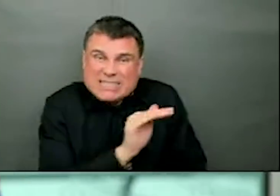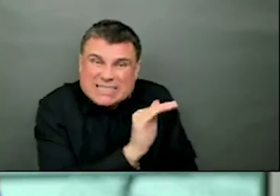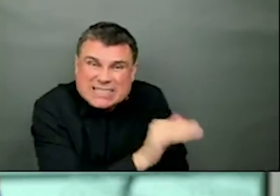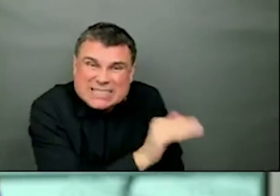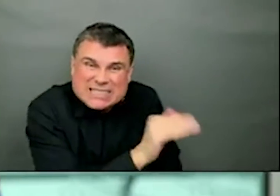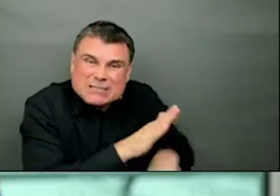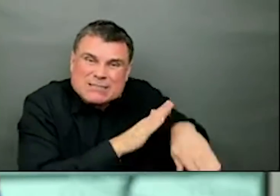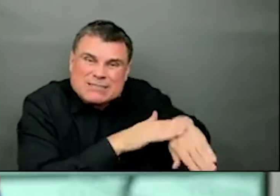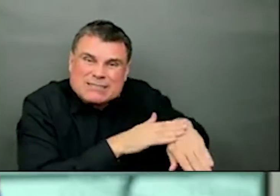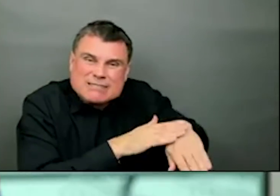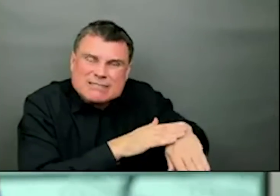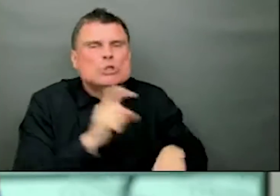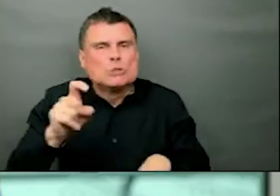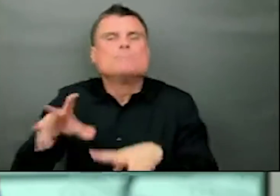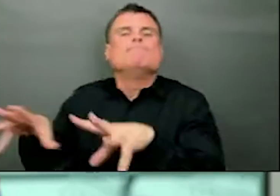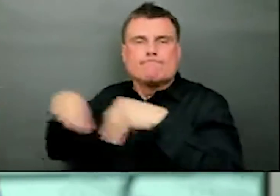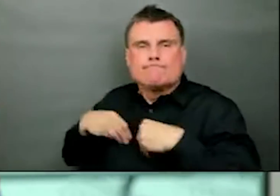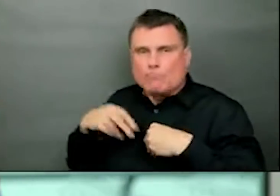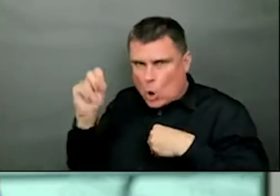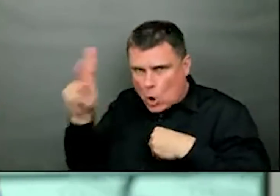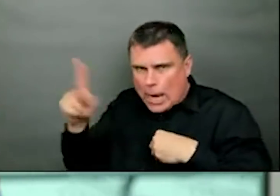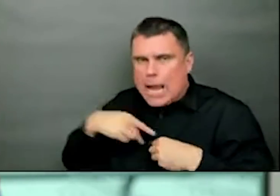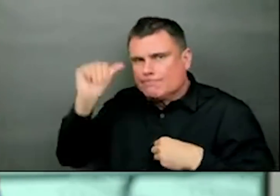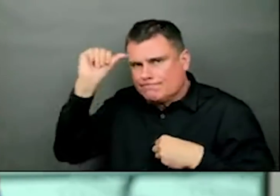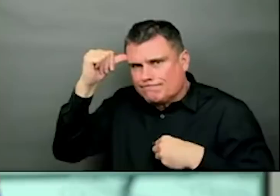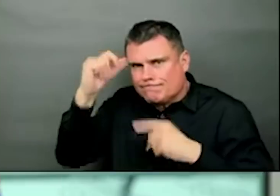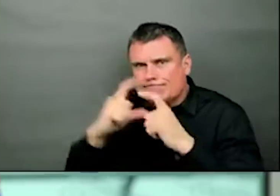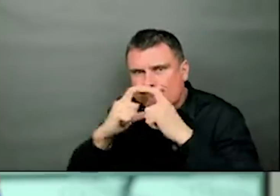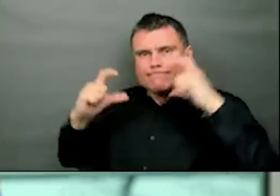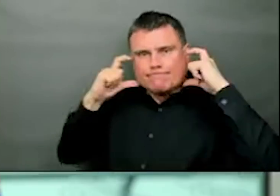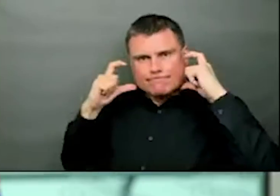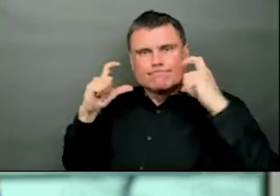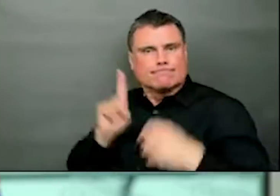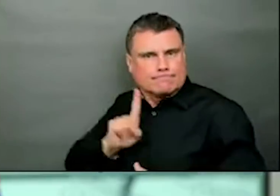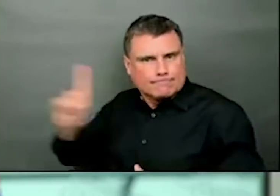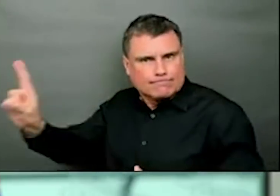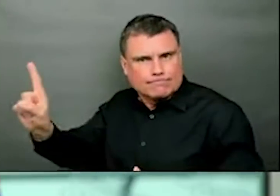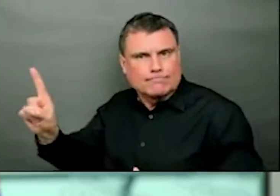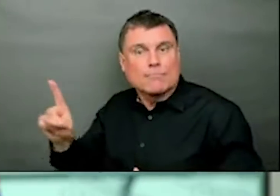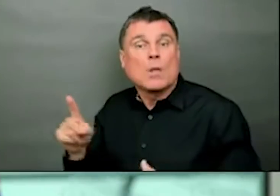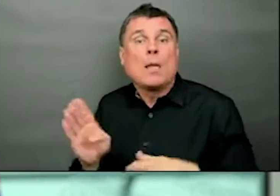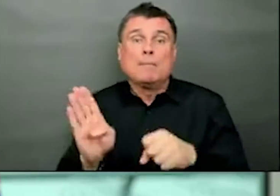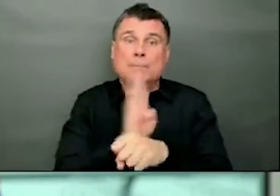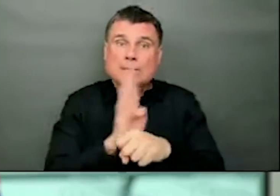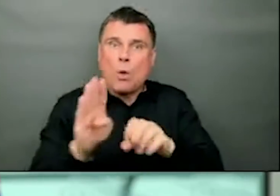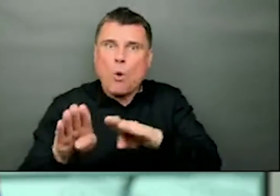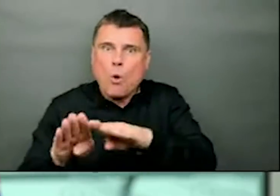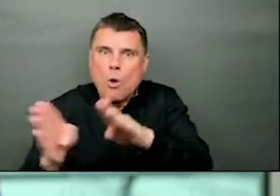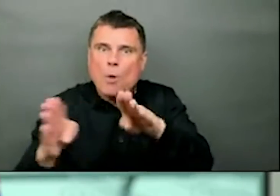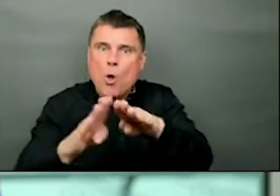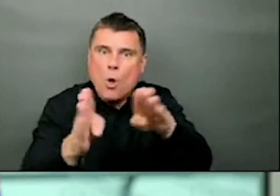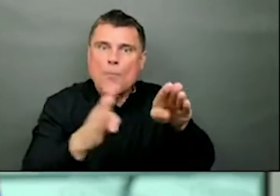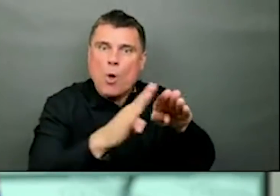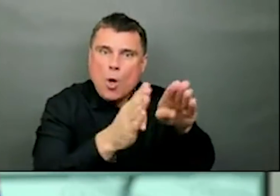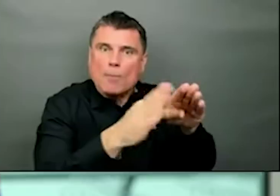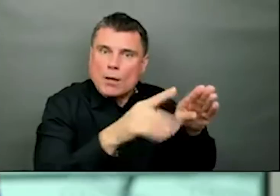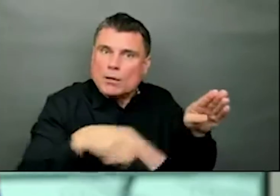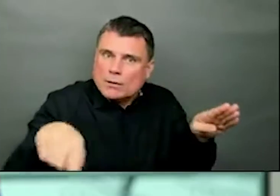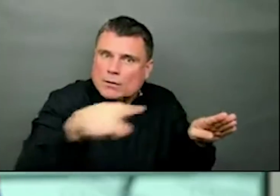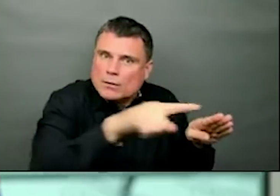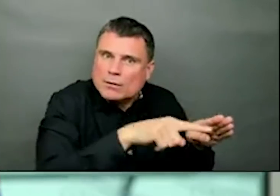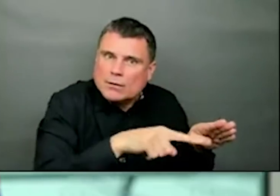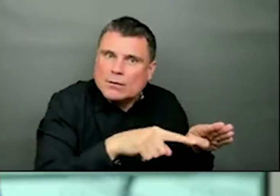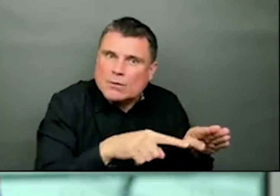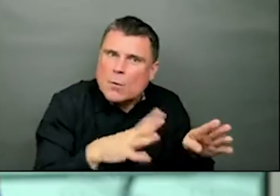And keeping businesses safely open is important for many reasons. Not just the economy.